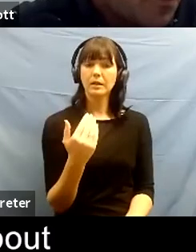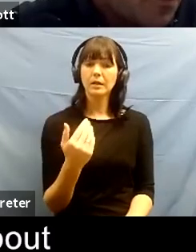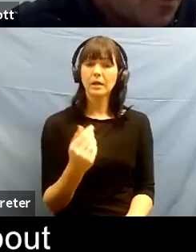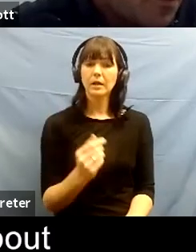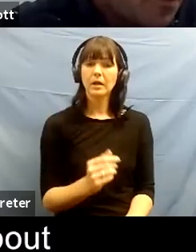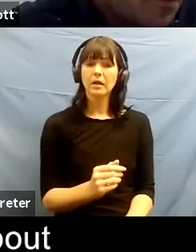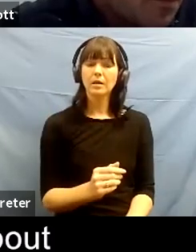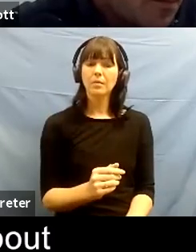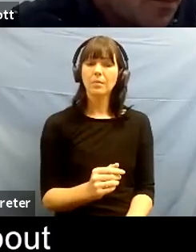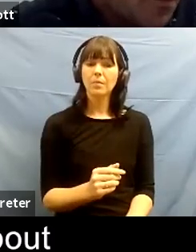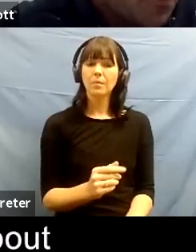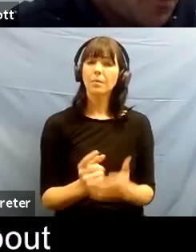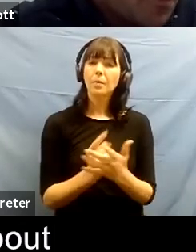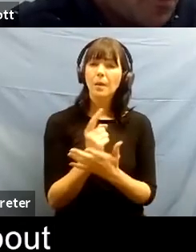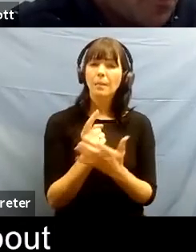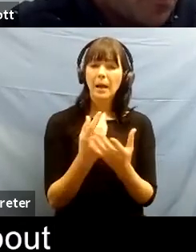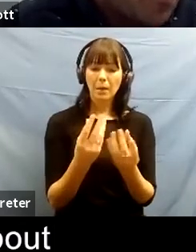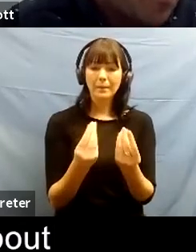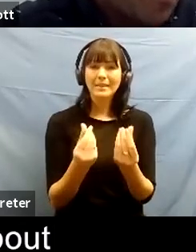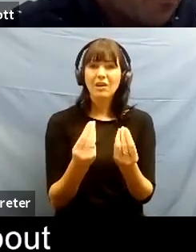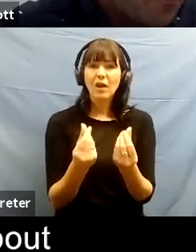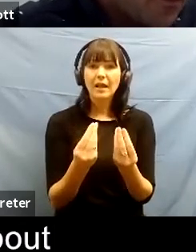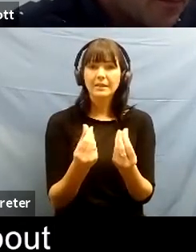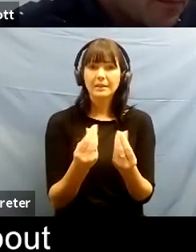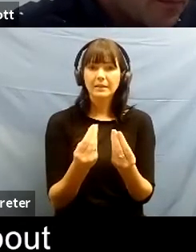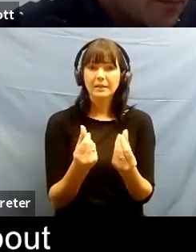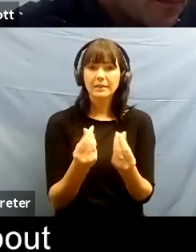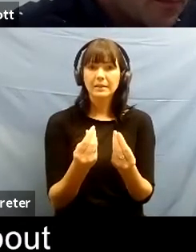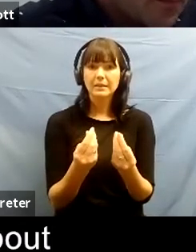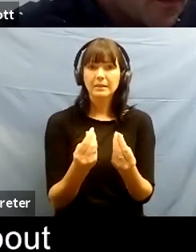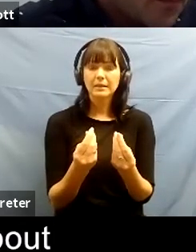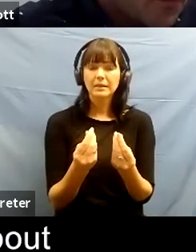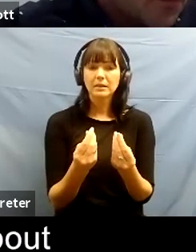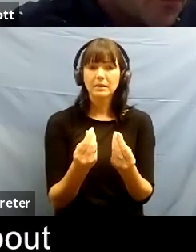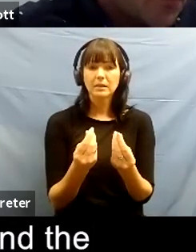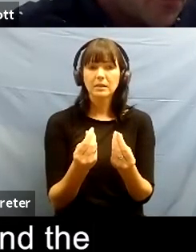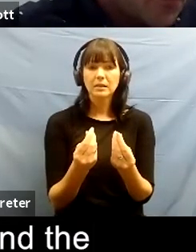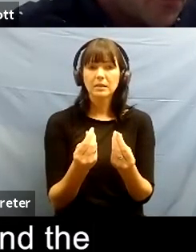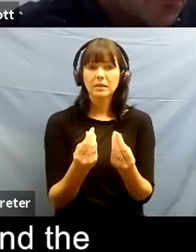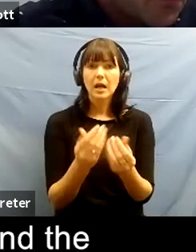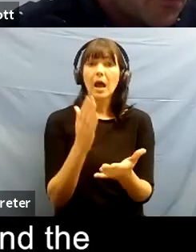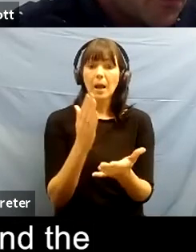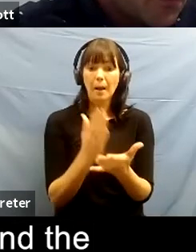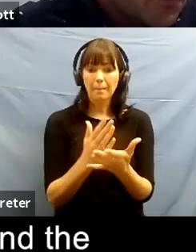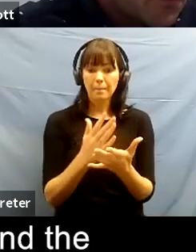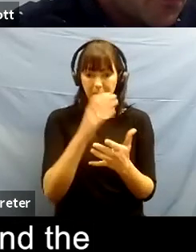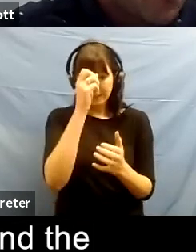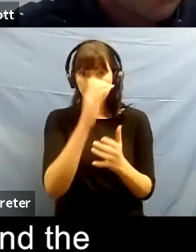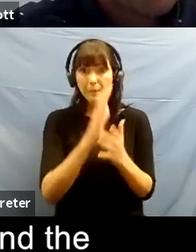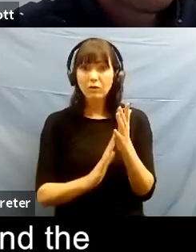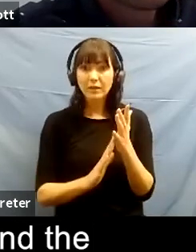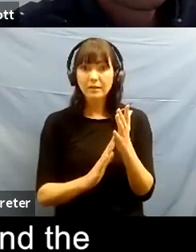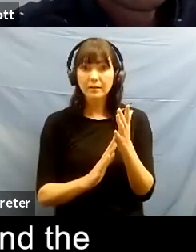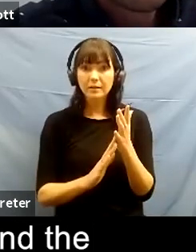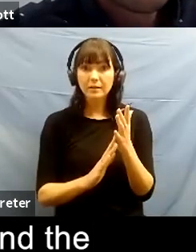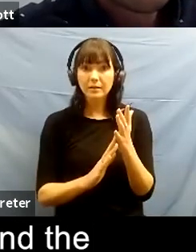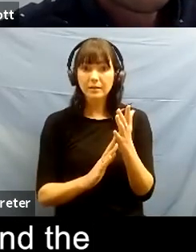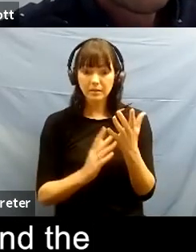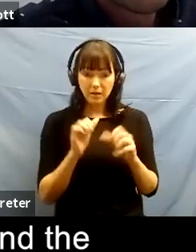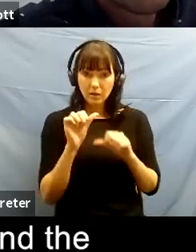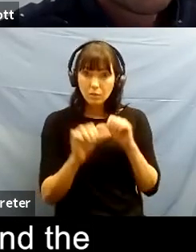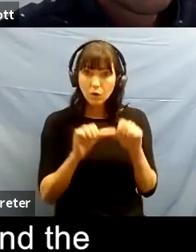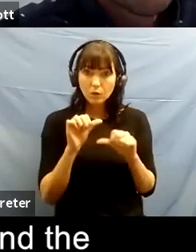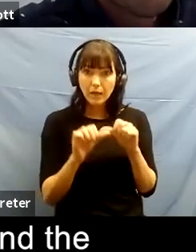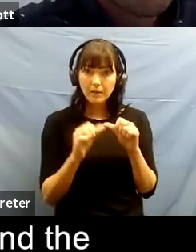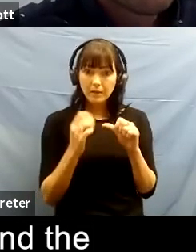something about materiality and about actually kind of you know physically experiencing um the process of